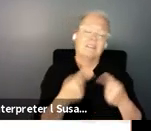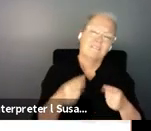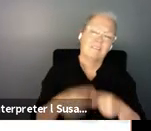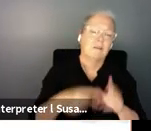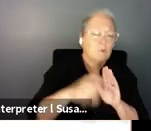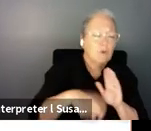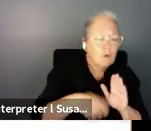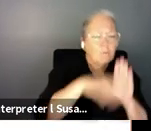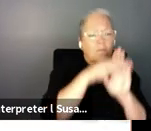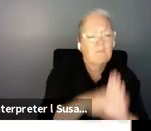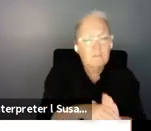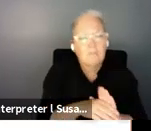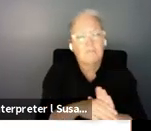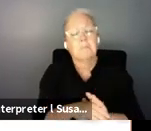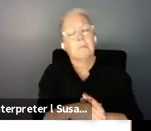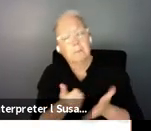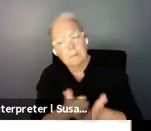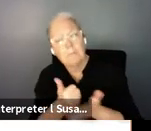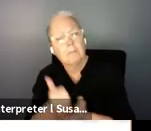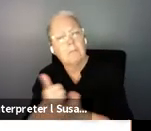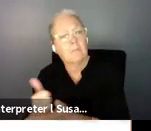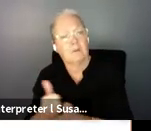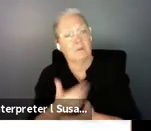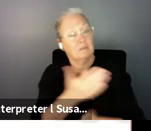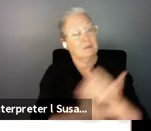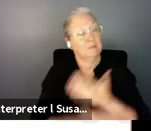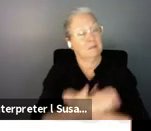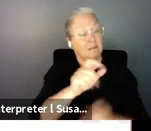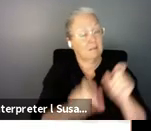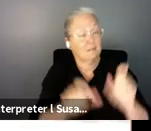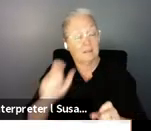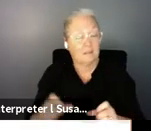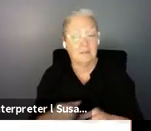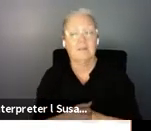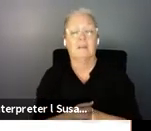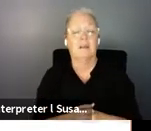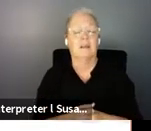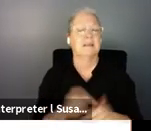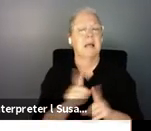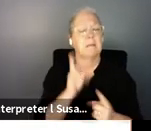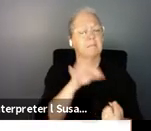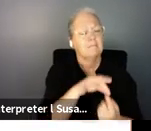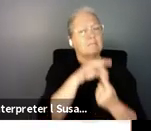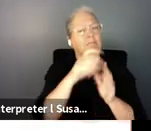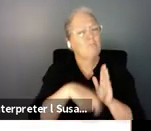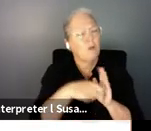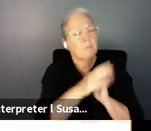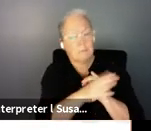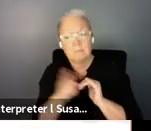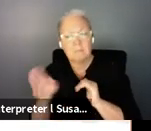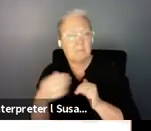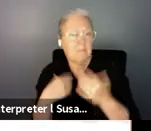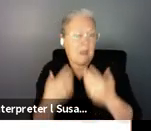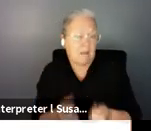with disabilities actually we have um most of the essential programs but um the problem is the